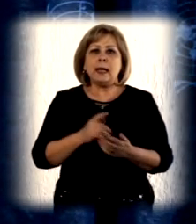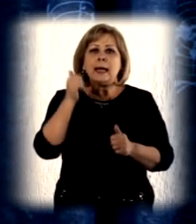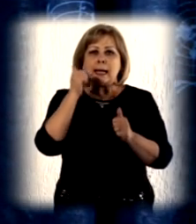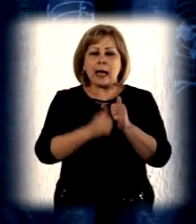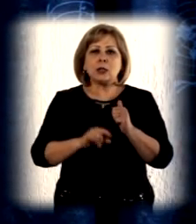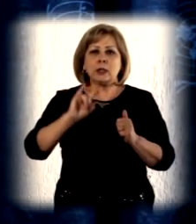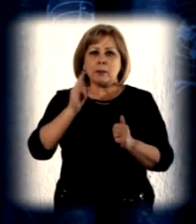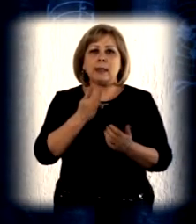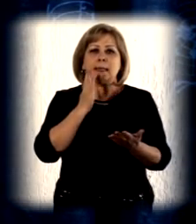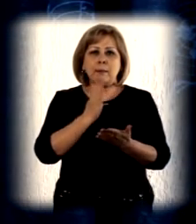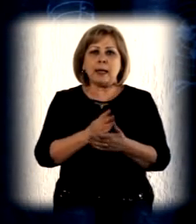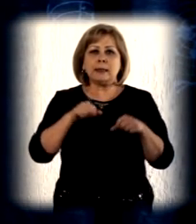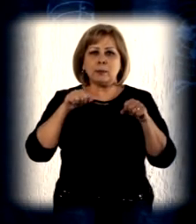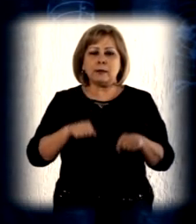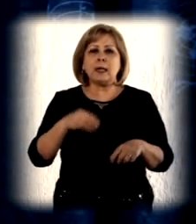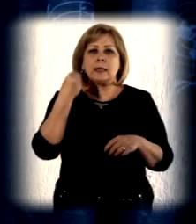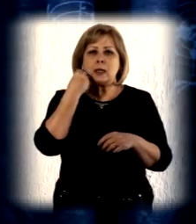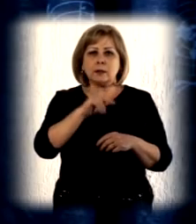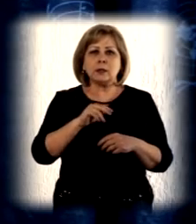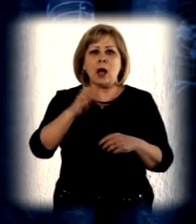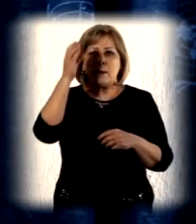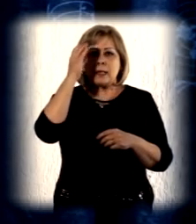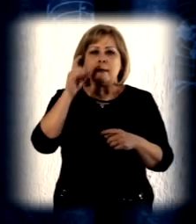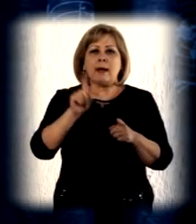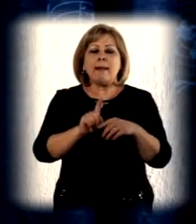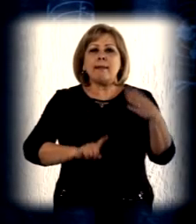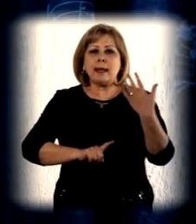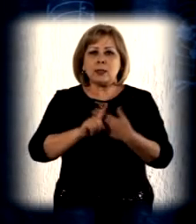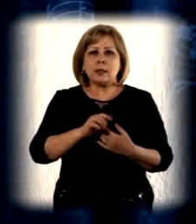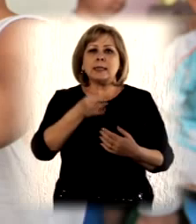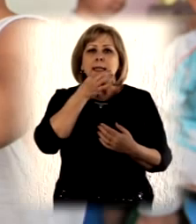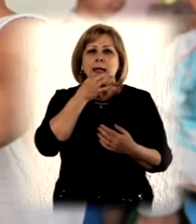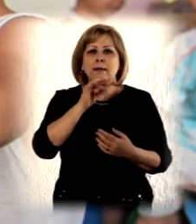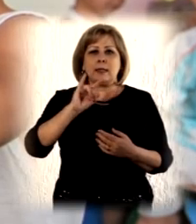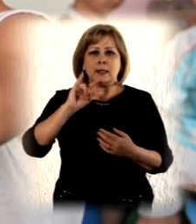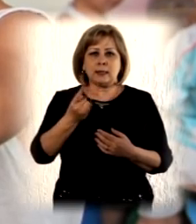Every child has a right to quality education starting from early childhood.